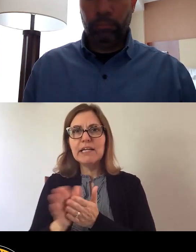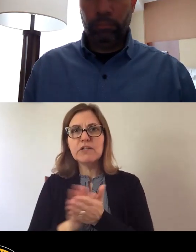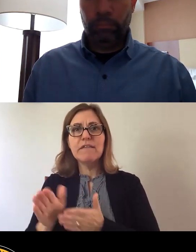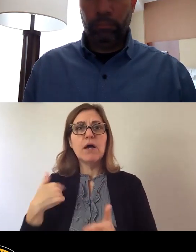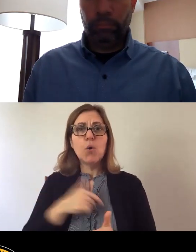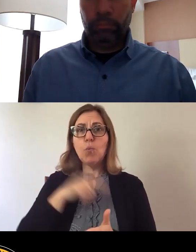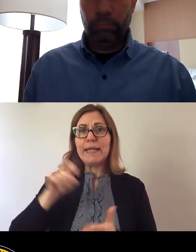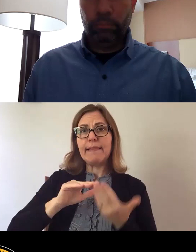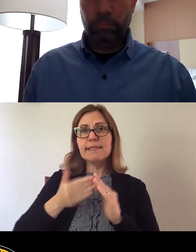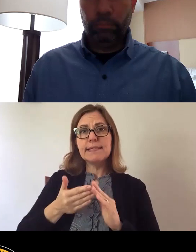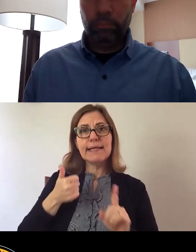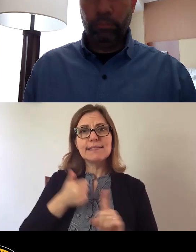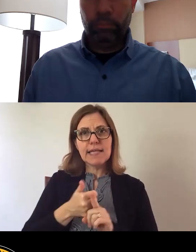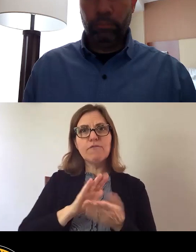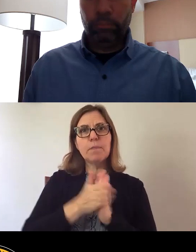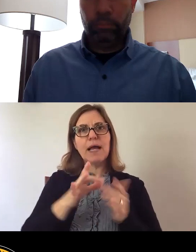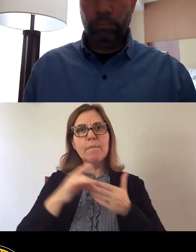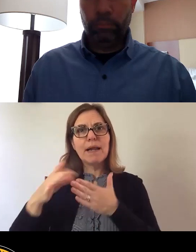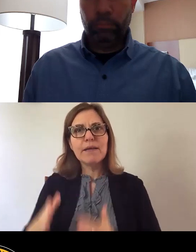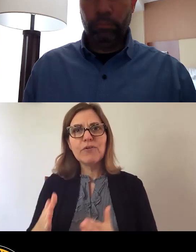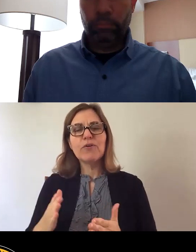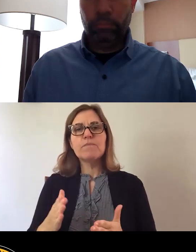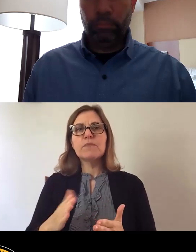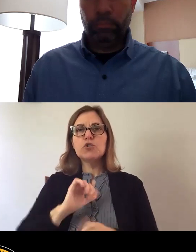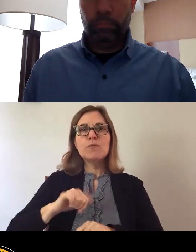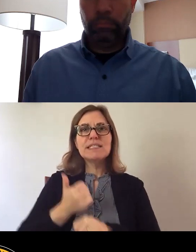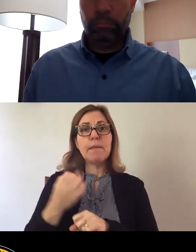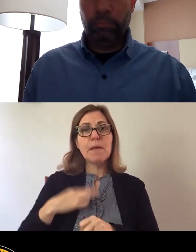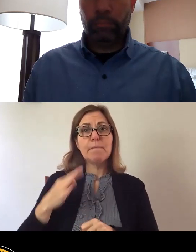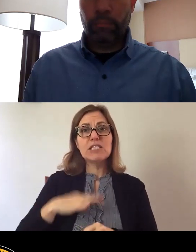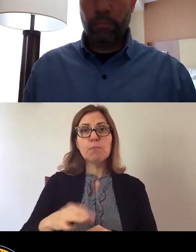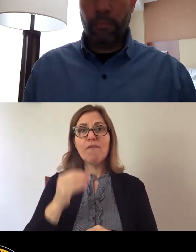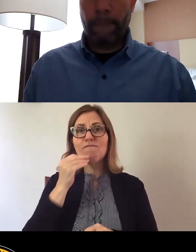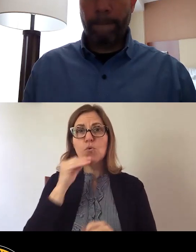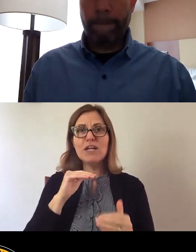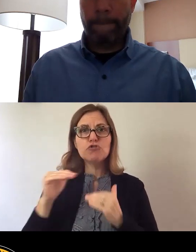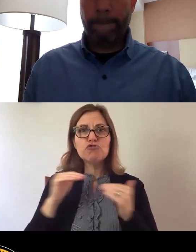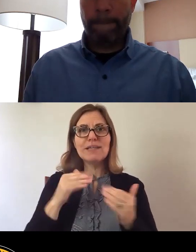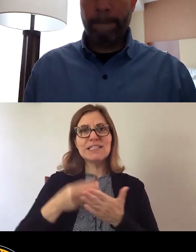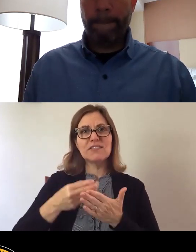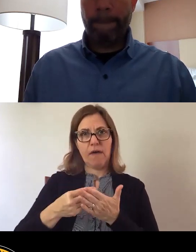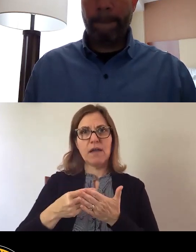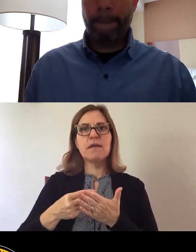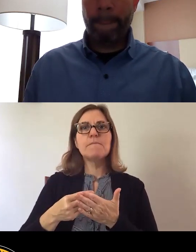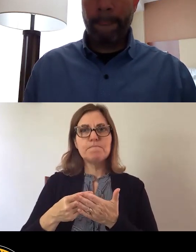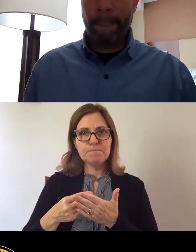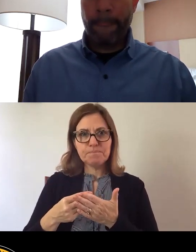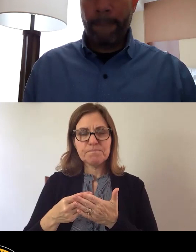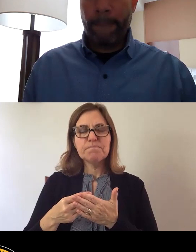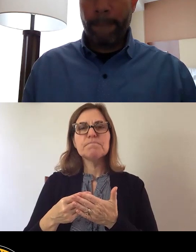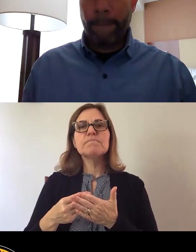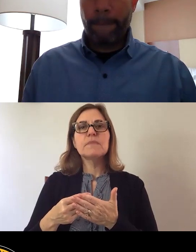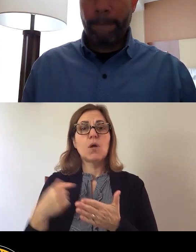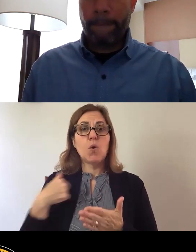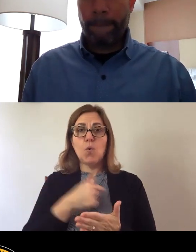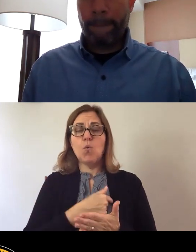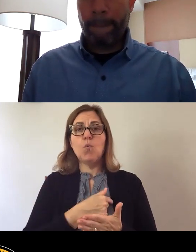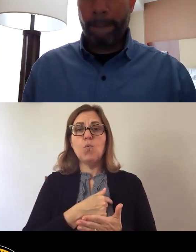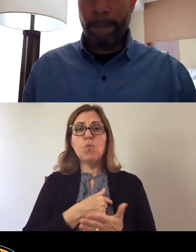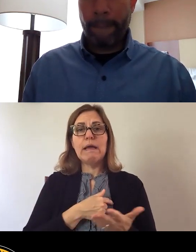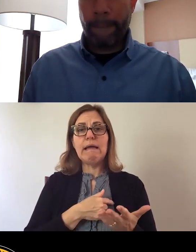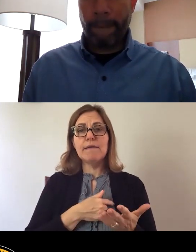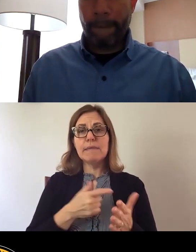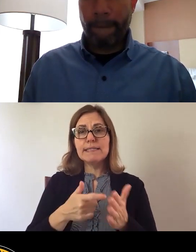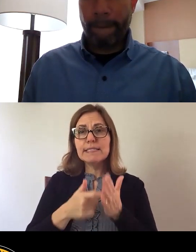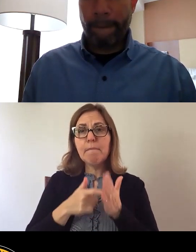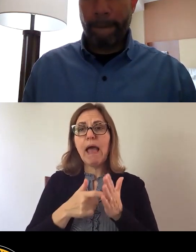city itself to lead and to establish a Pittsburgh Food Justice Fund. We commend the efforts dedicating past CARES Act